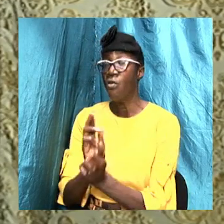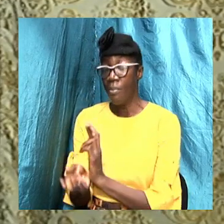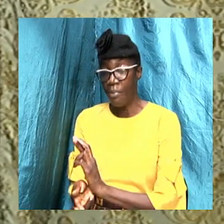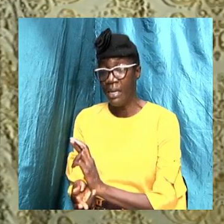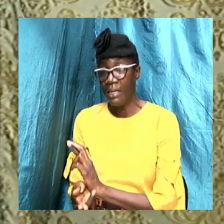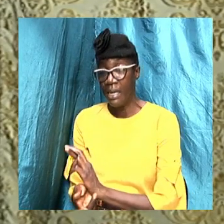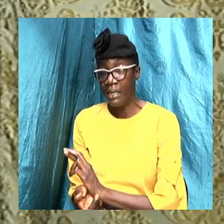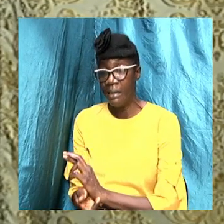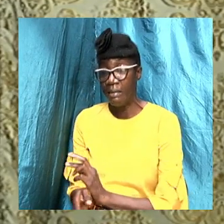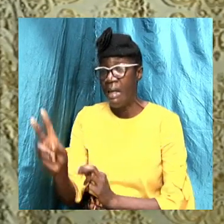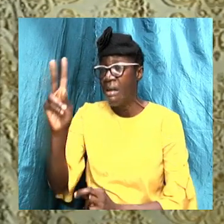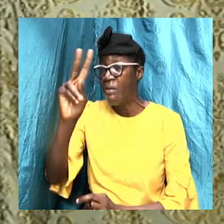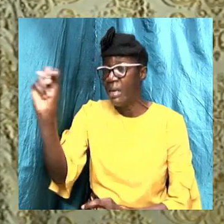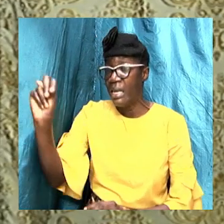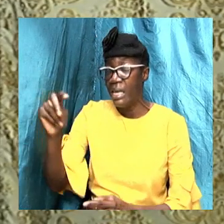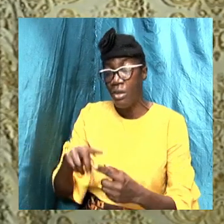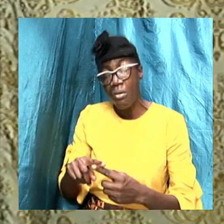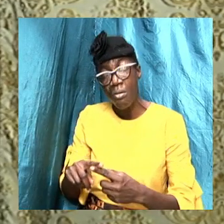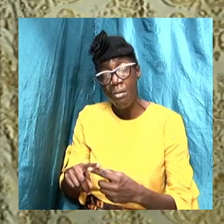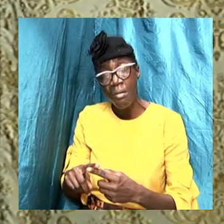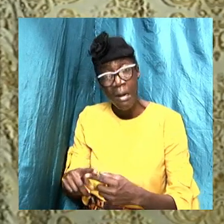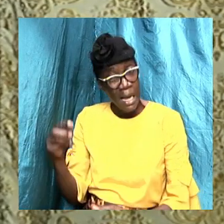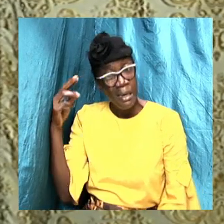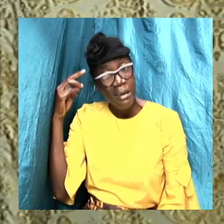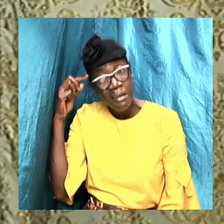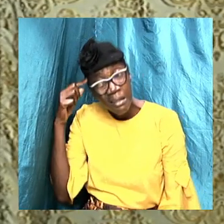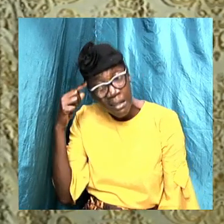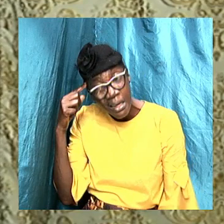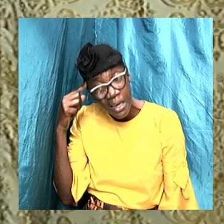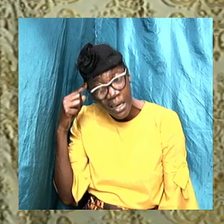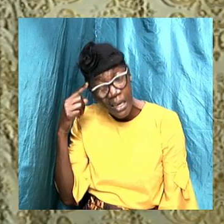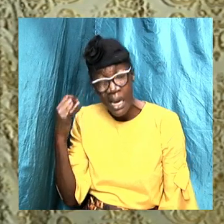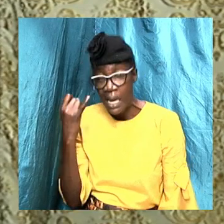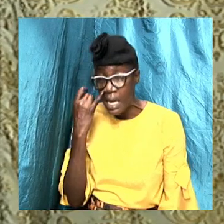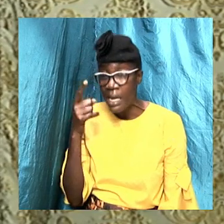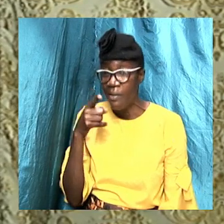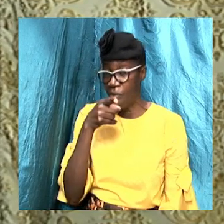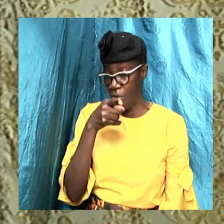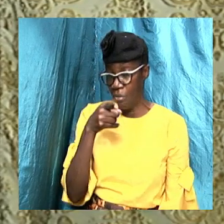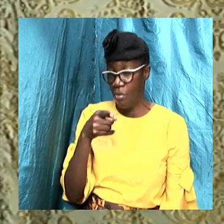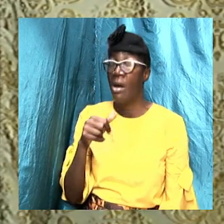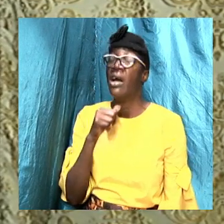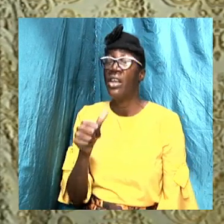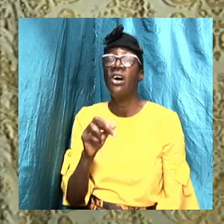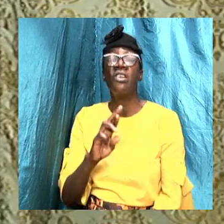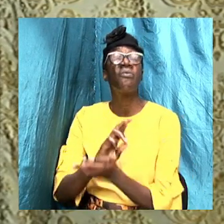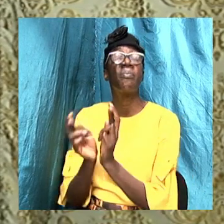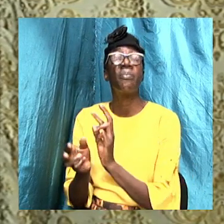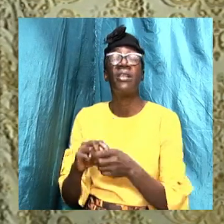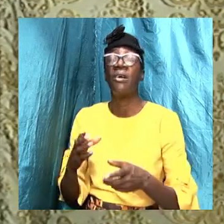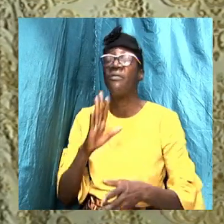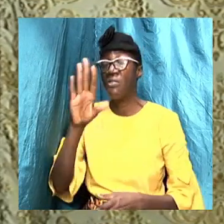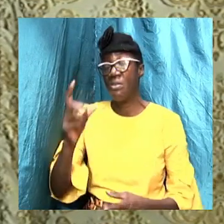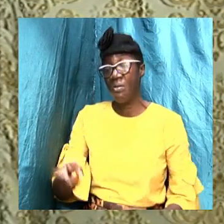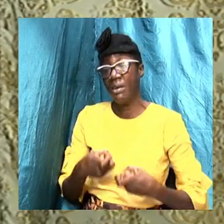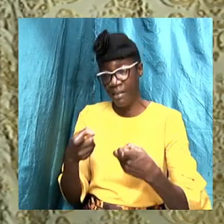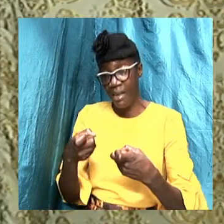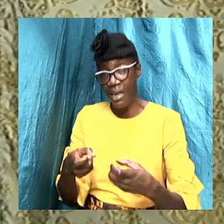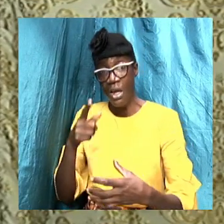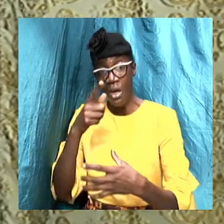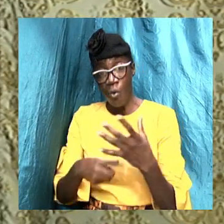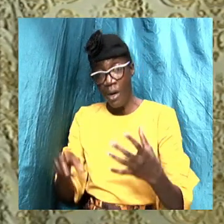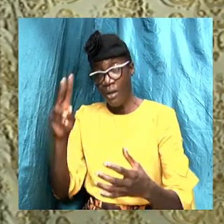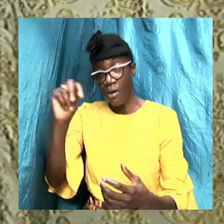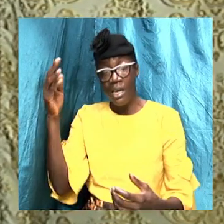that individuals need to be considered. If you have not yet repented of your sin. What is it that we need to know about